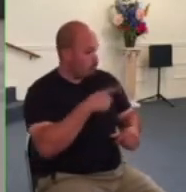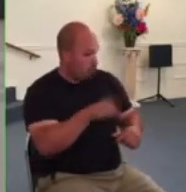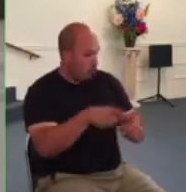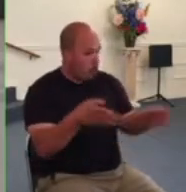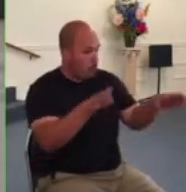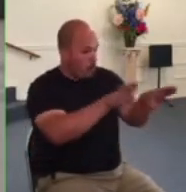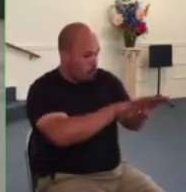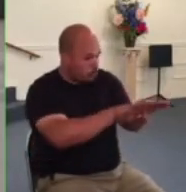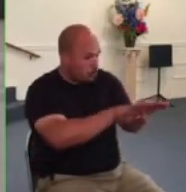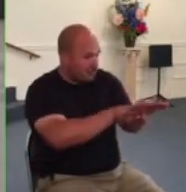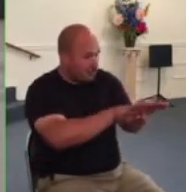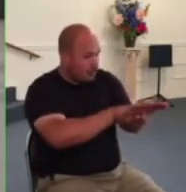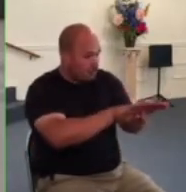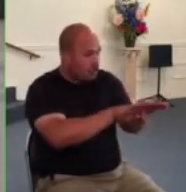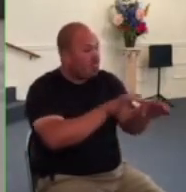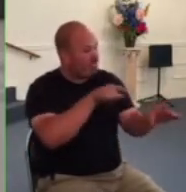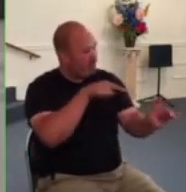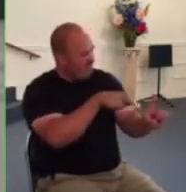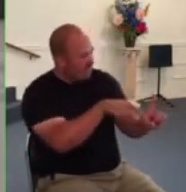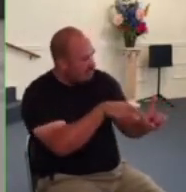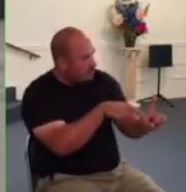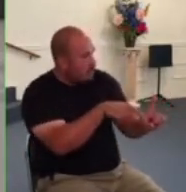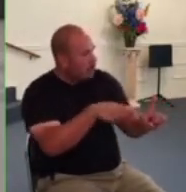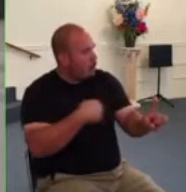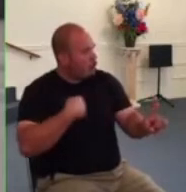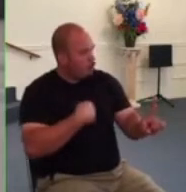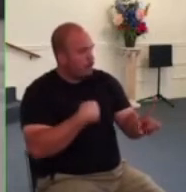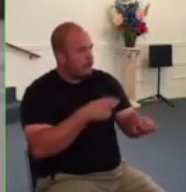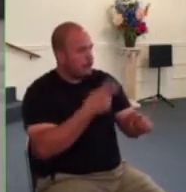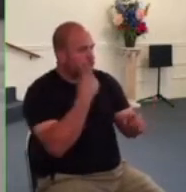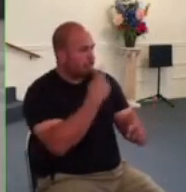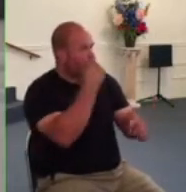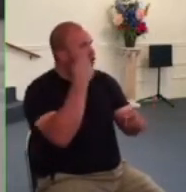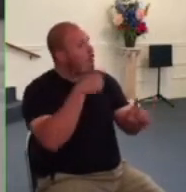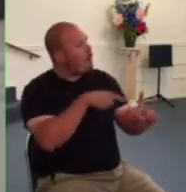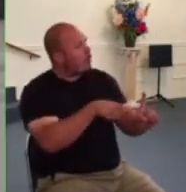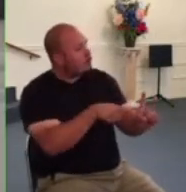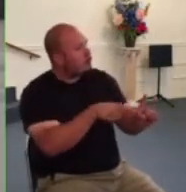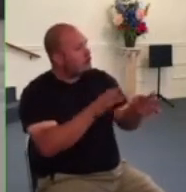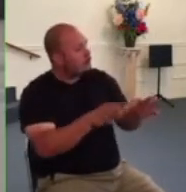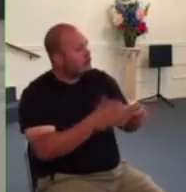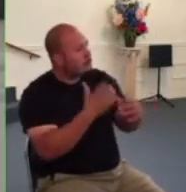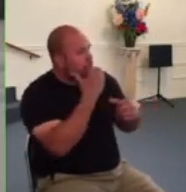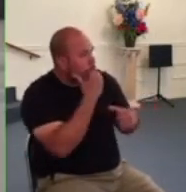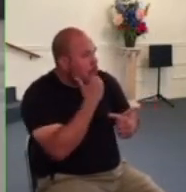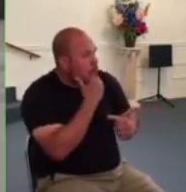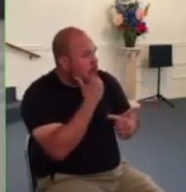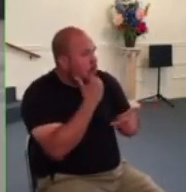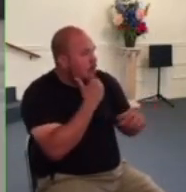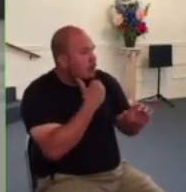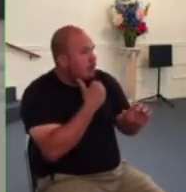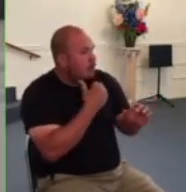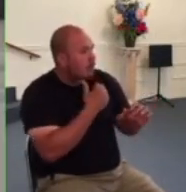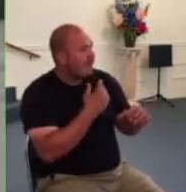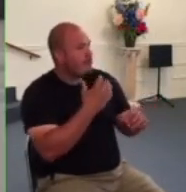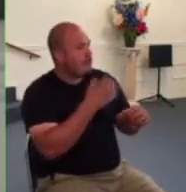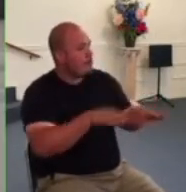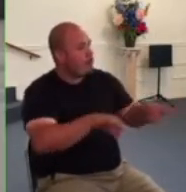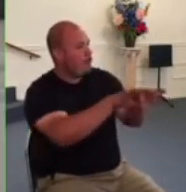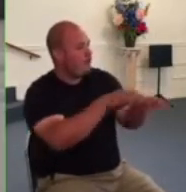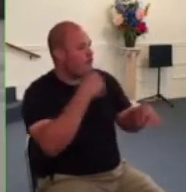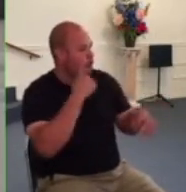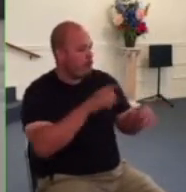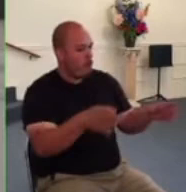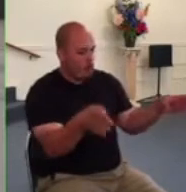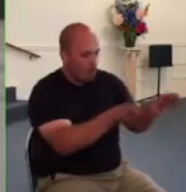to take into account the question about whether we needed to close our gatherings in order to protect each other's health in fact the